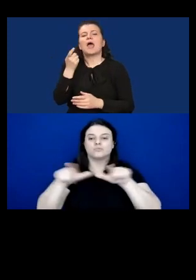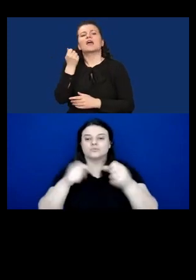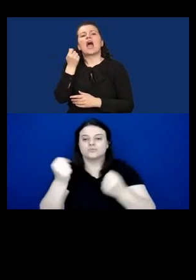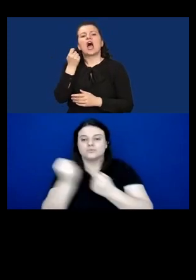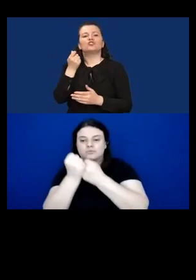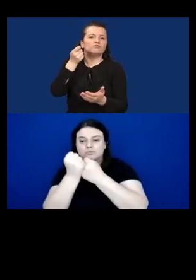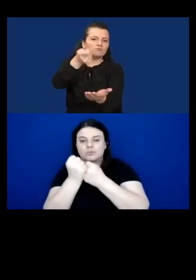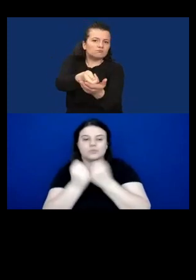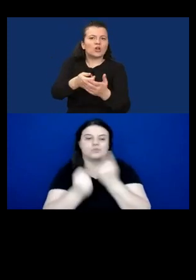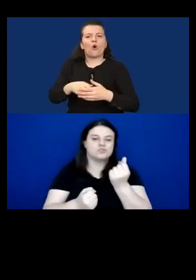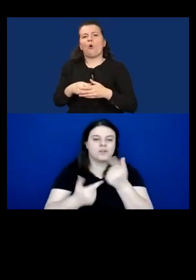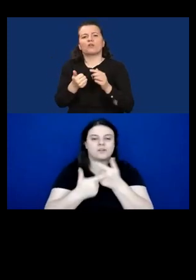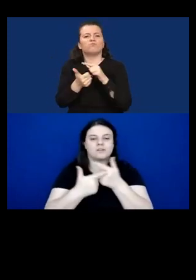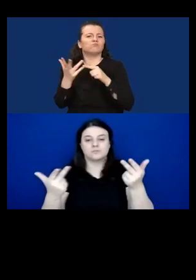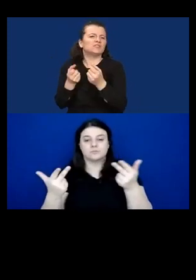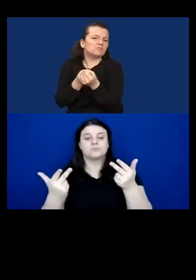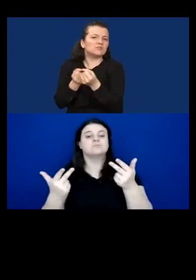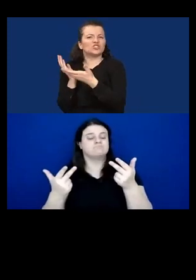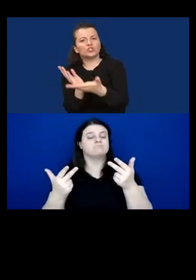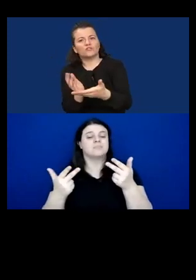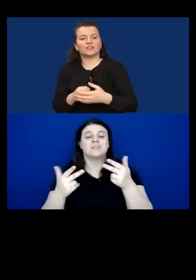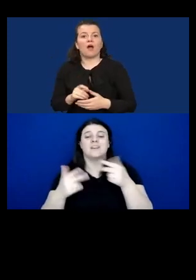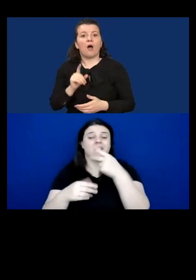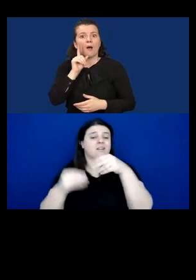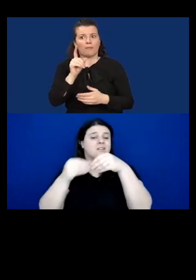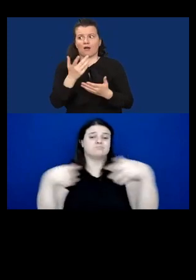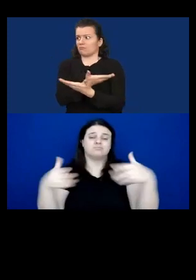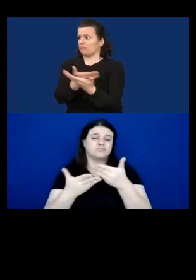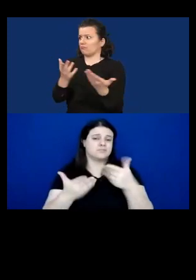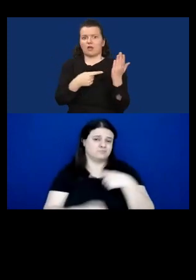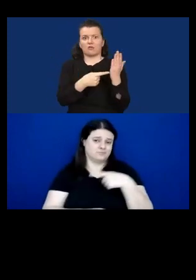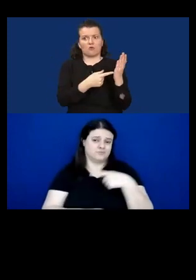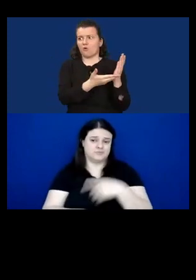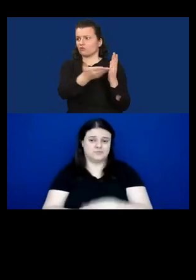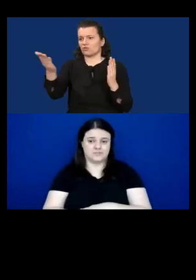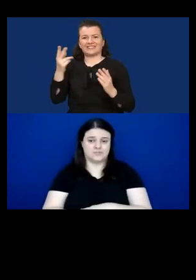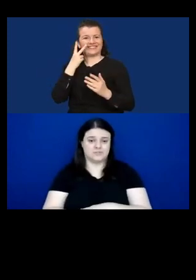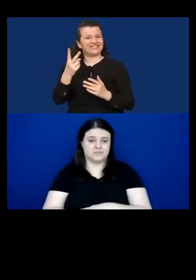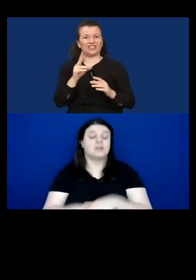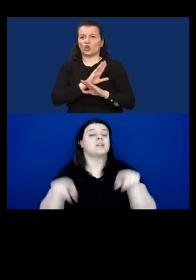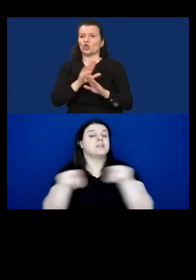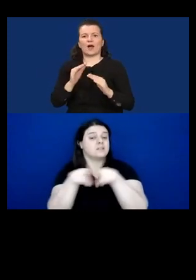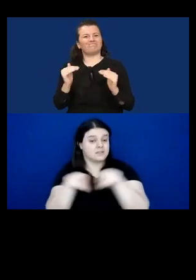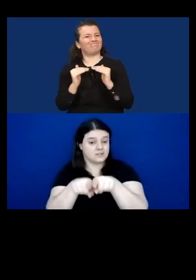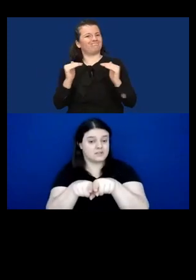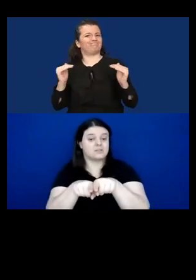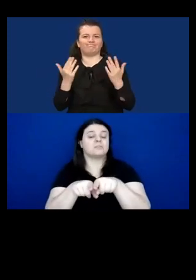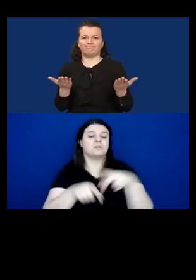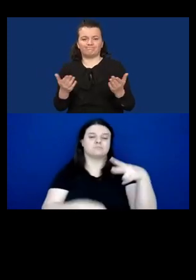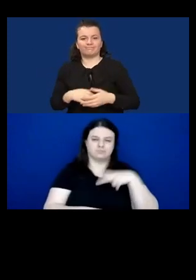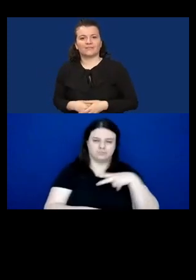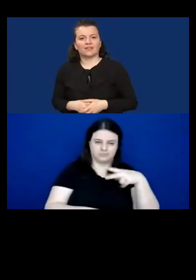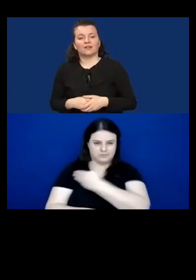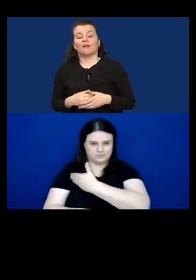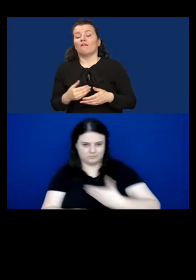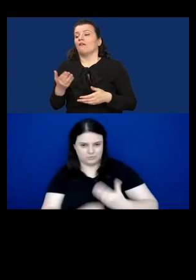and this negatively affects demand. At the same time, public and private providers across